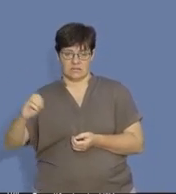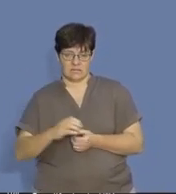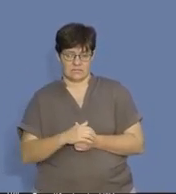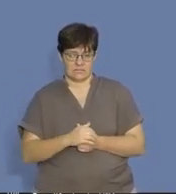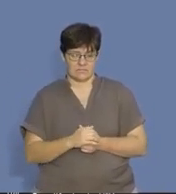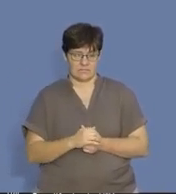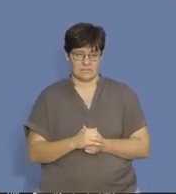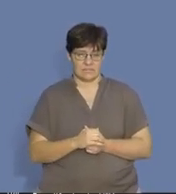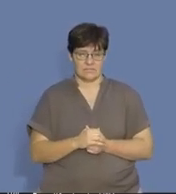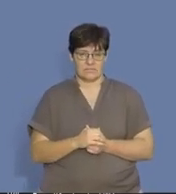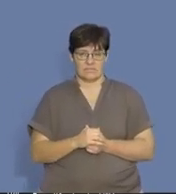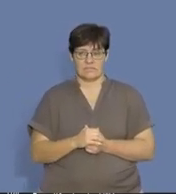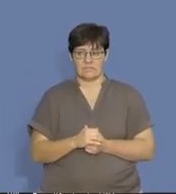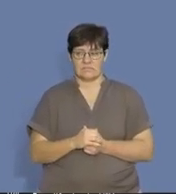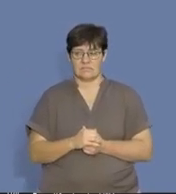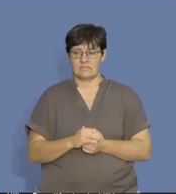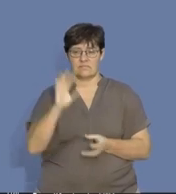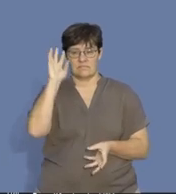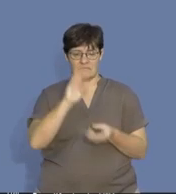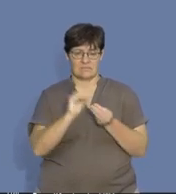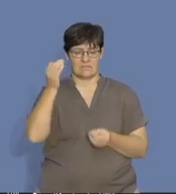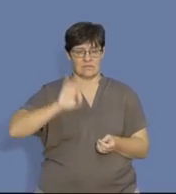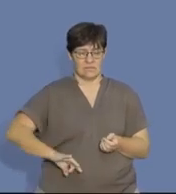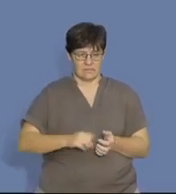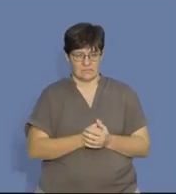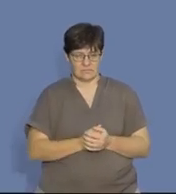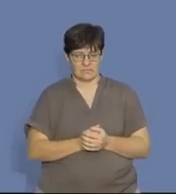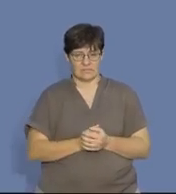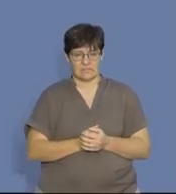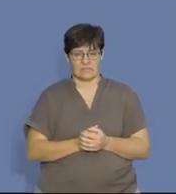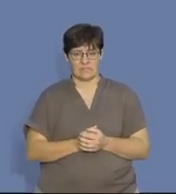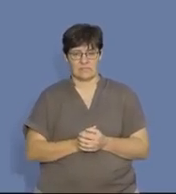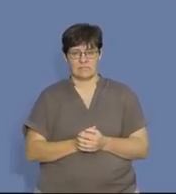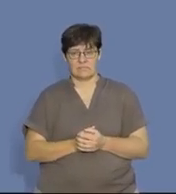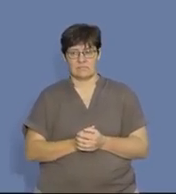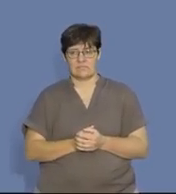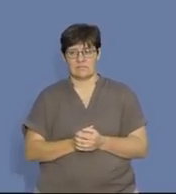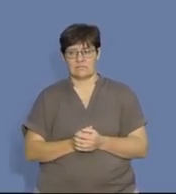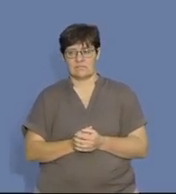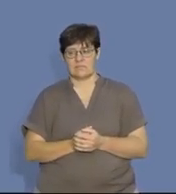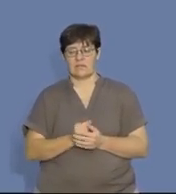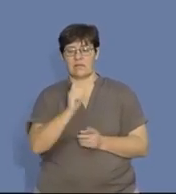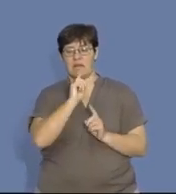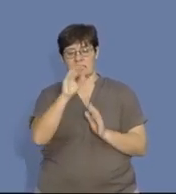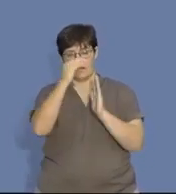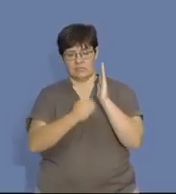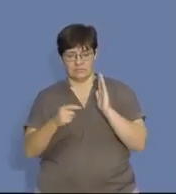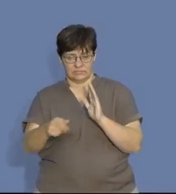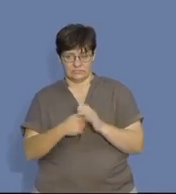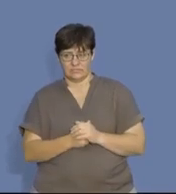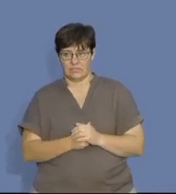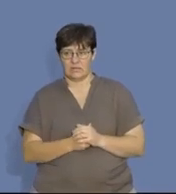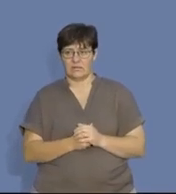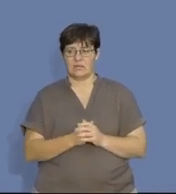383,000 is his total earnings. Let's take that through to our answer sheet. So,